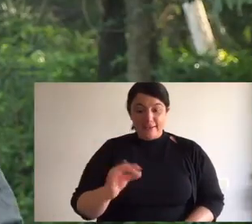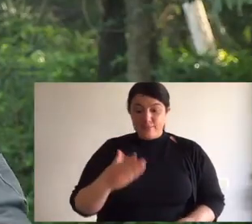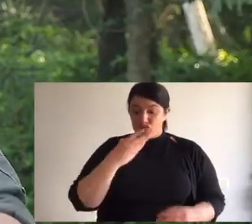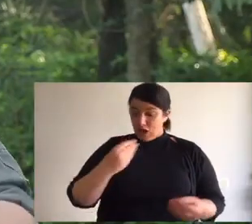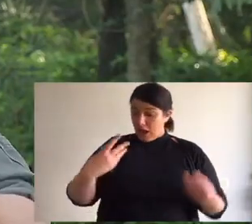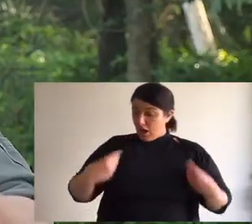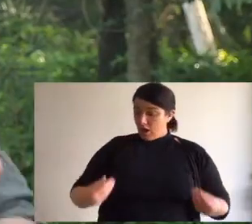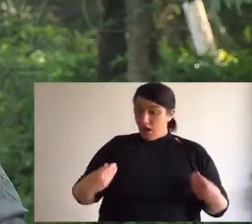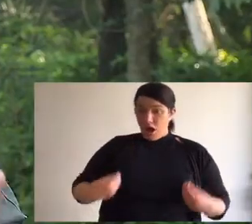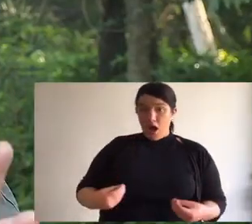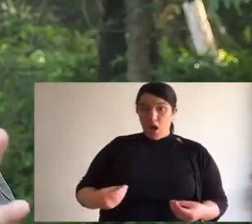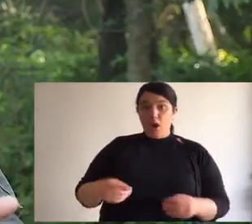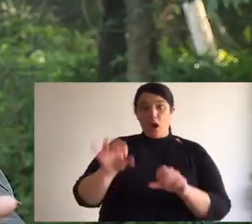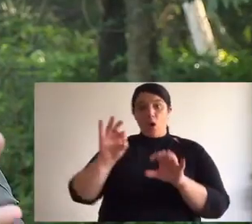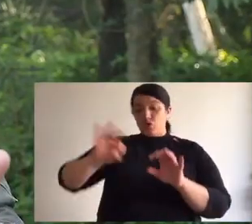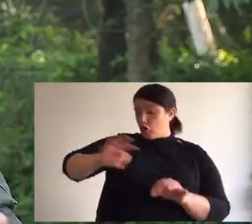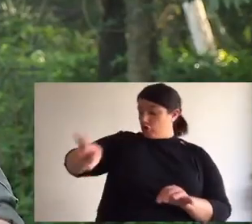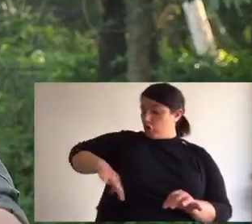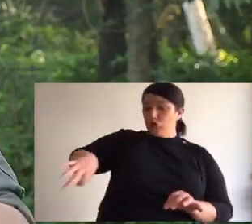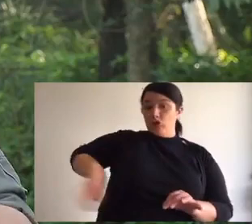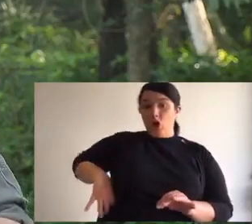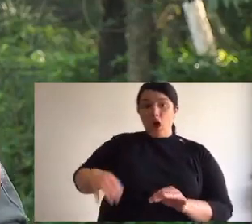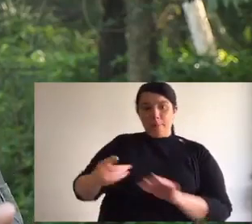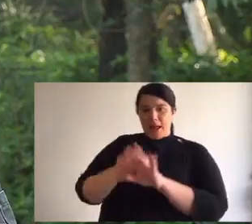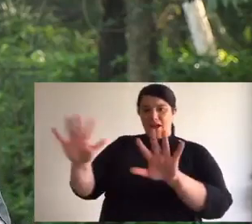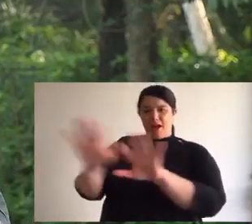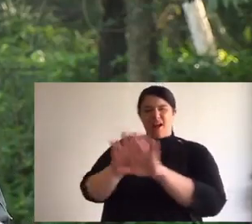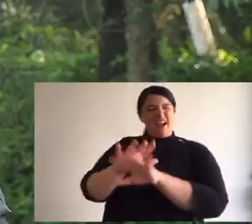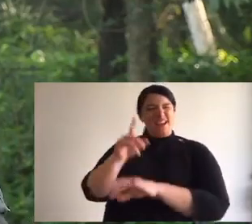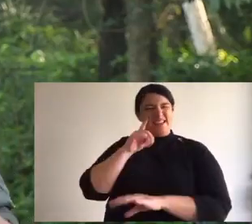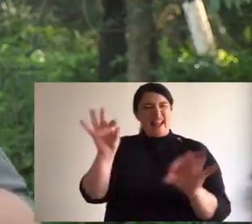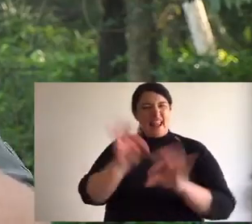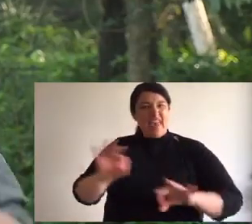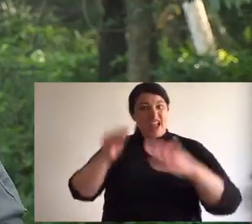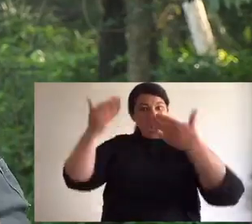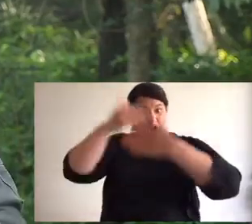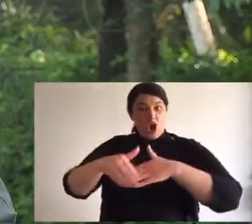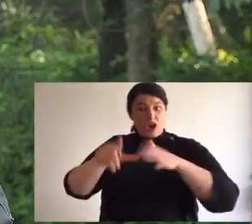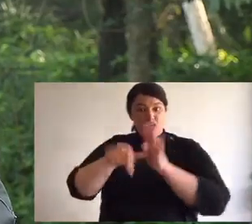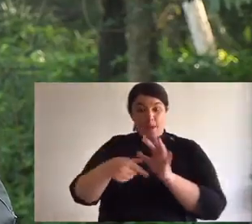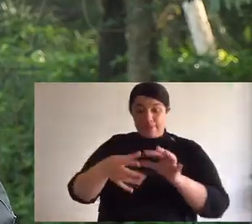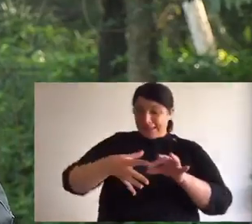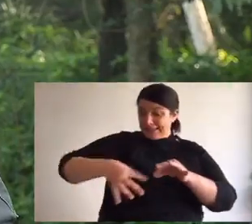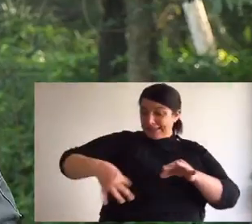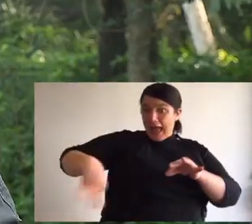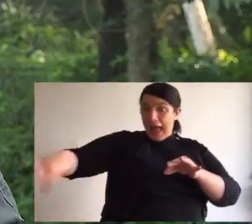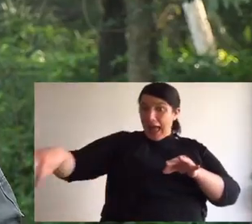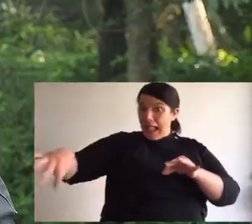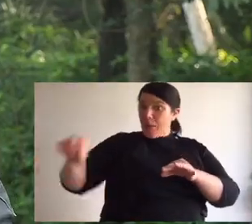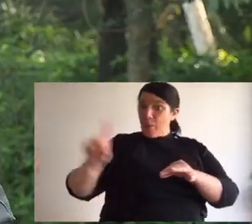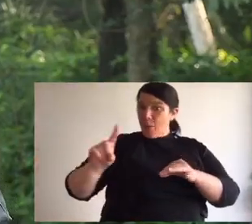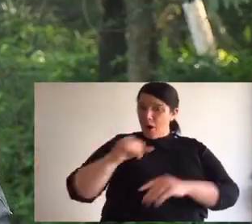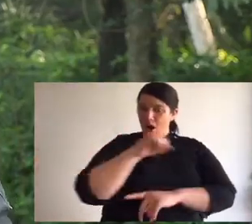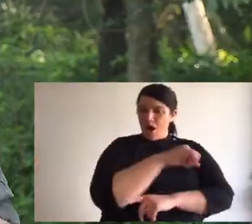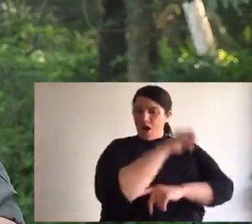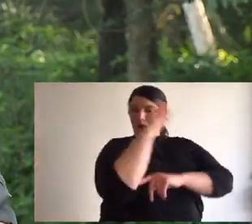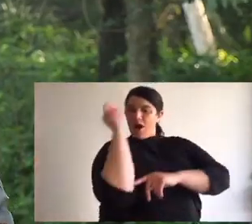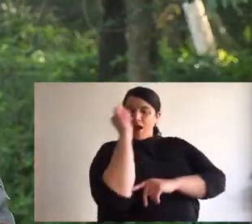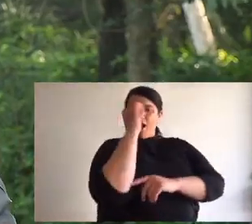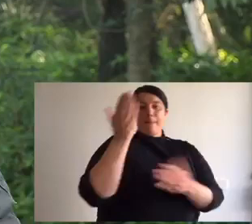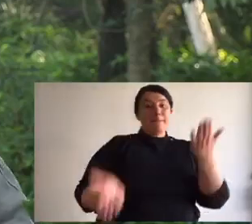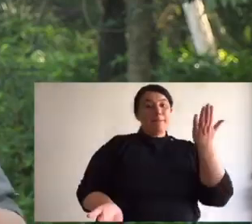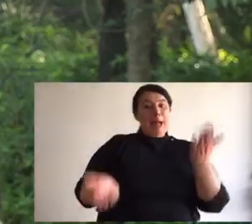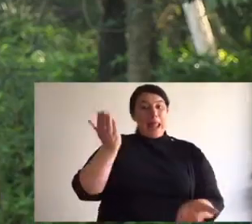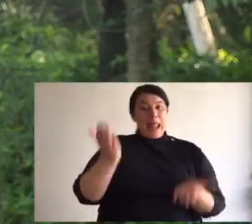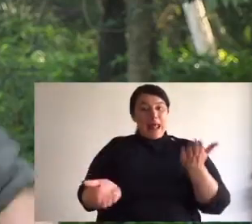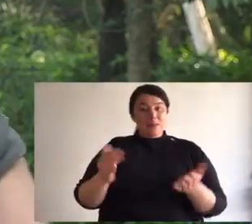background. And aside from its brown coat it's disrupted with white dots. And that's disruptive camouflage. Now it has a long tail that's used for